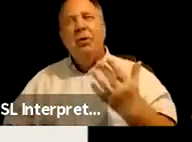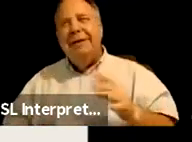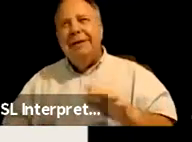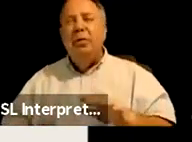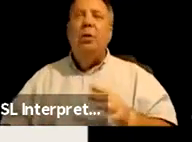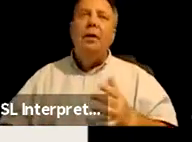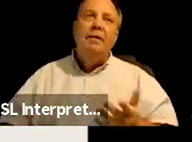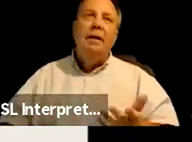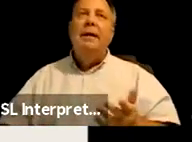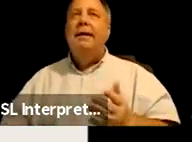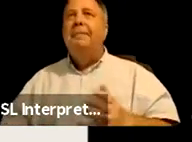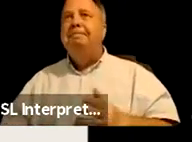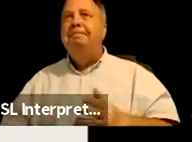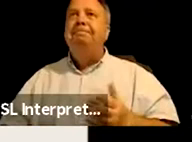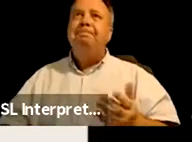um,